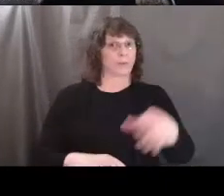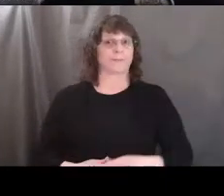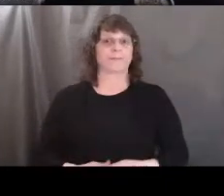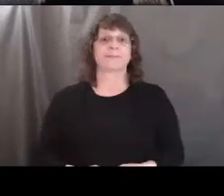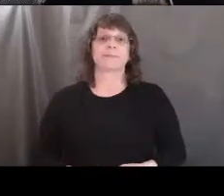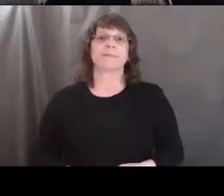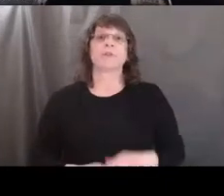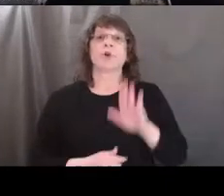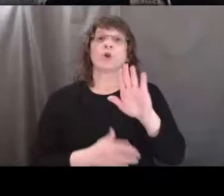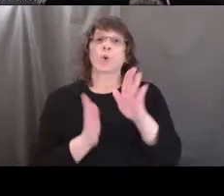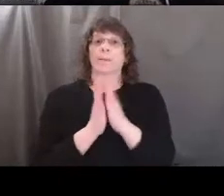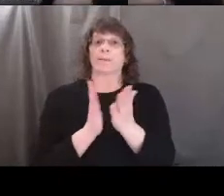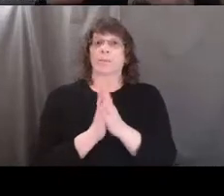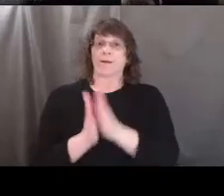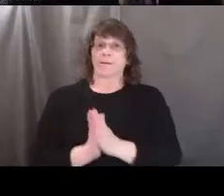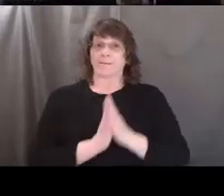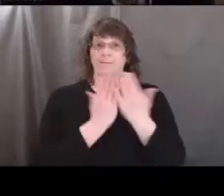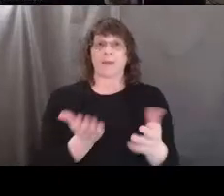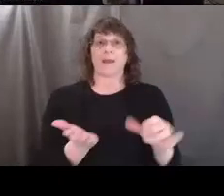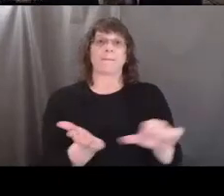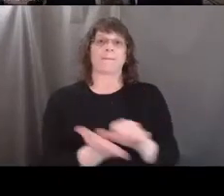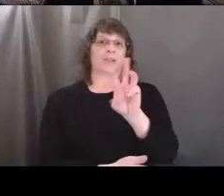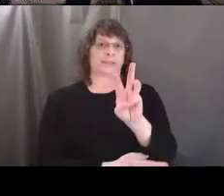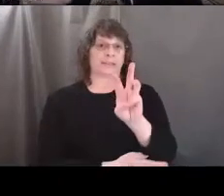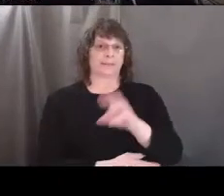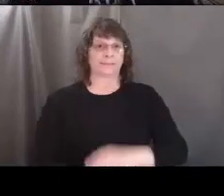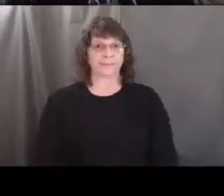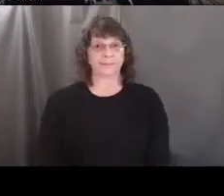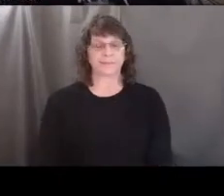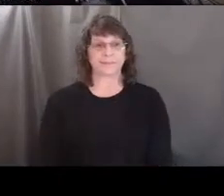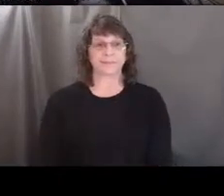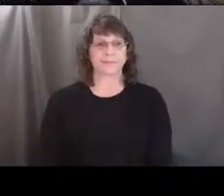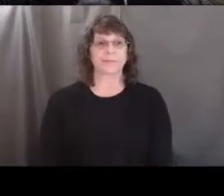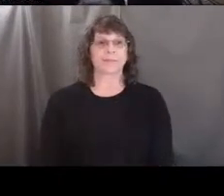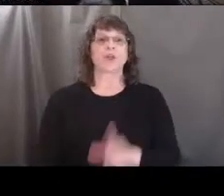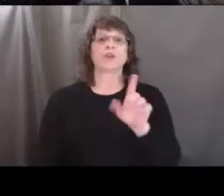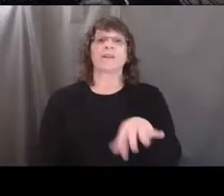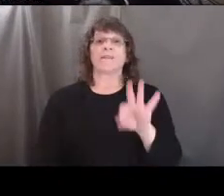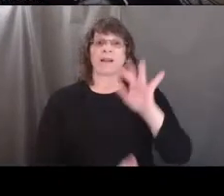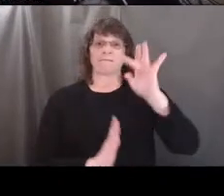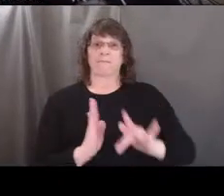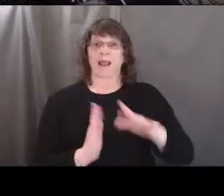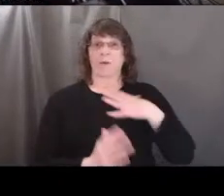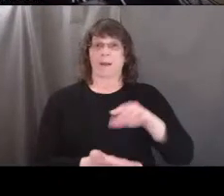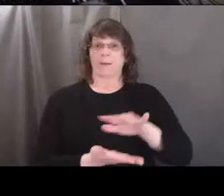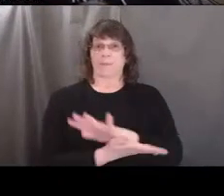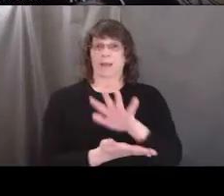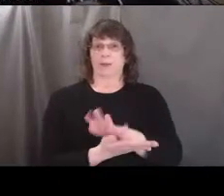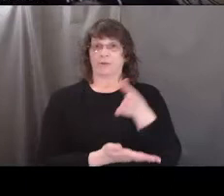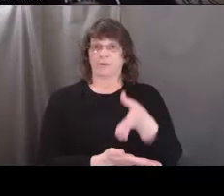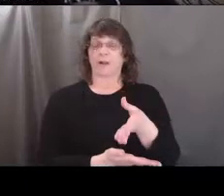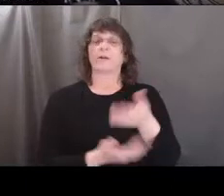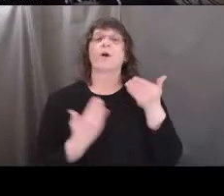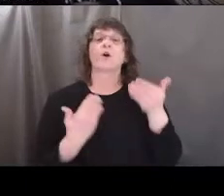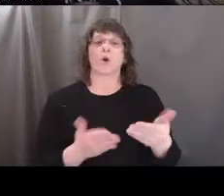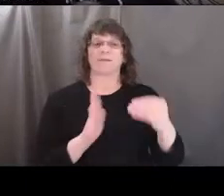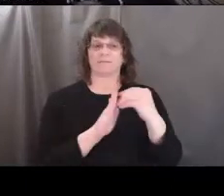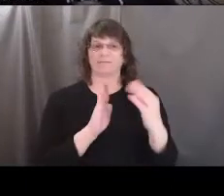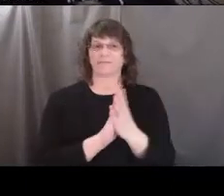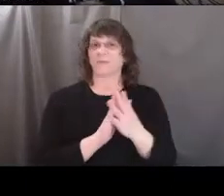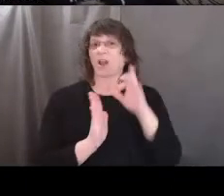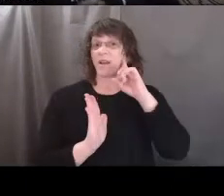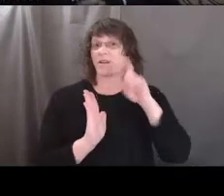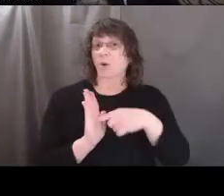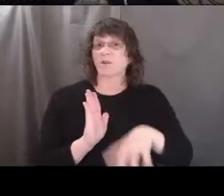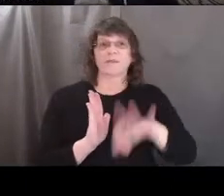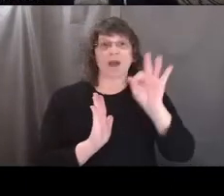Take out your field study notebook and turn to page six. You should find a blank white page there. Go ahead and record what you're finding.